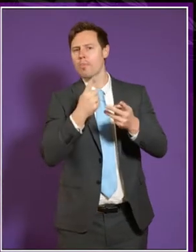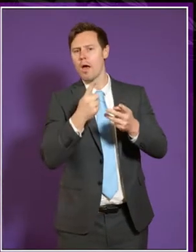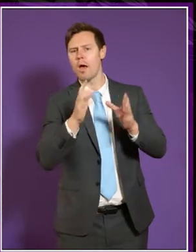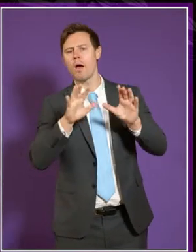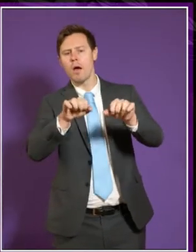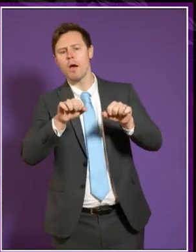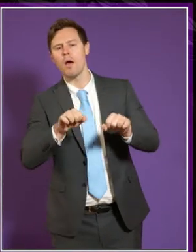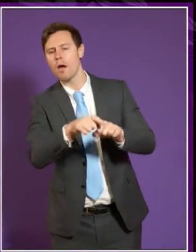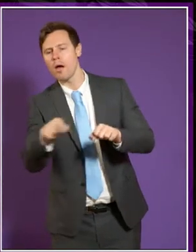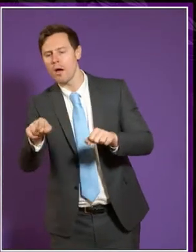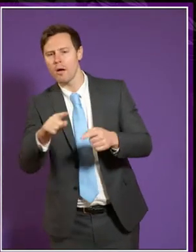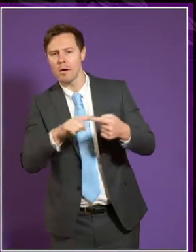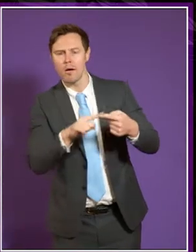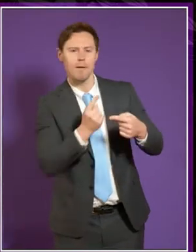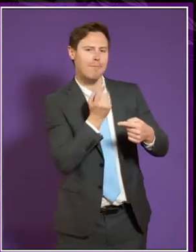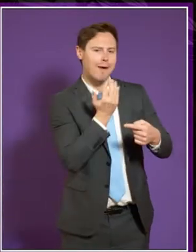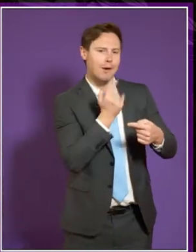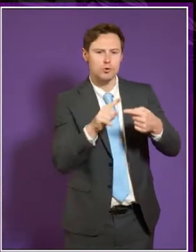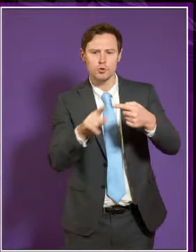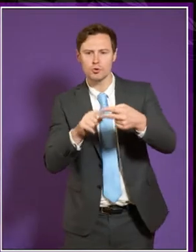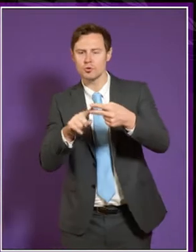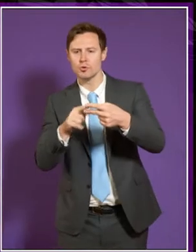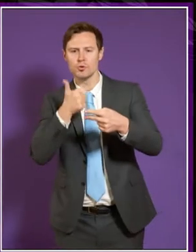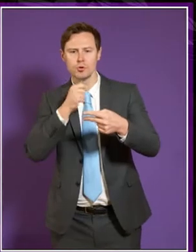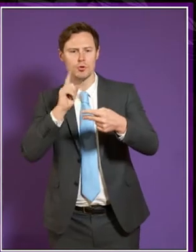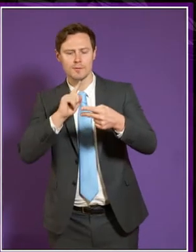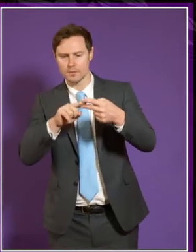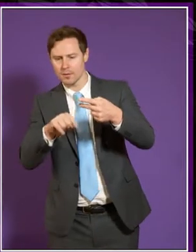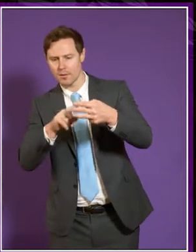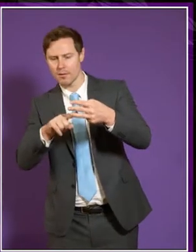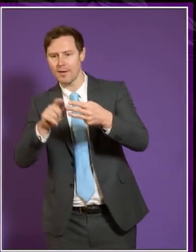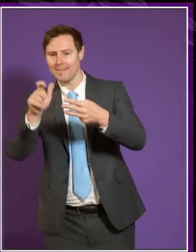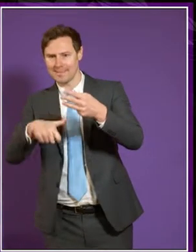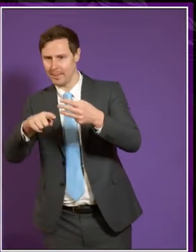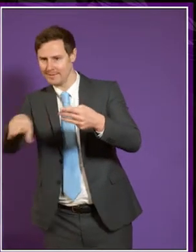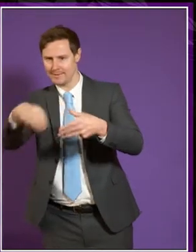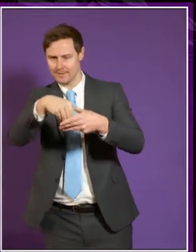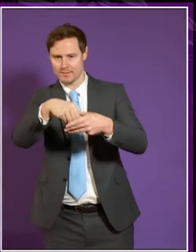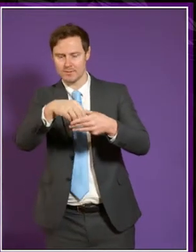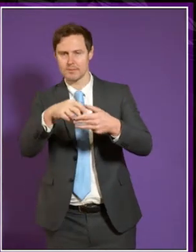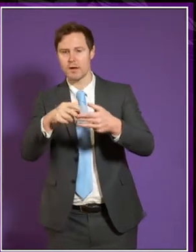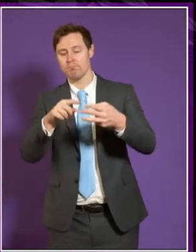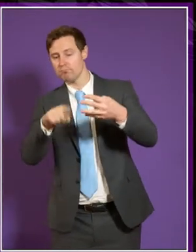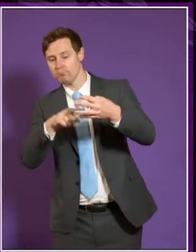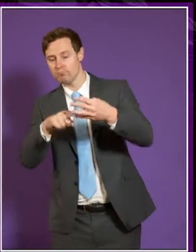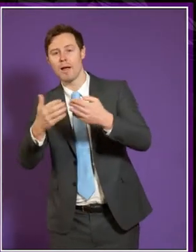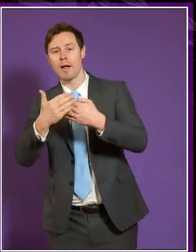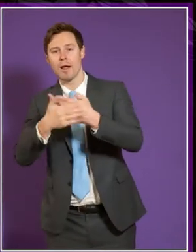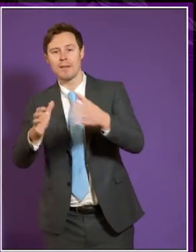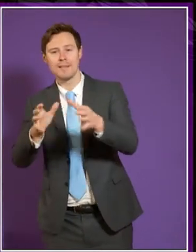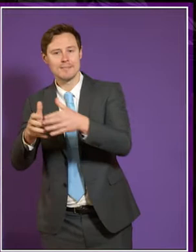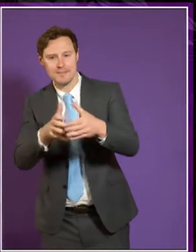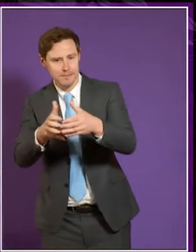age, gender, disability would certainly be one of them, ethnicity might be another,